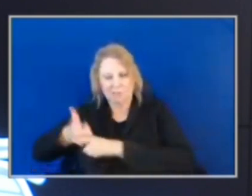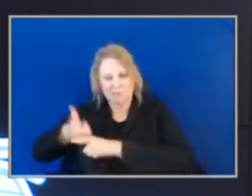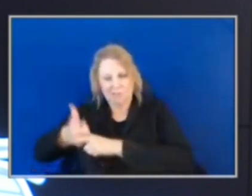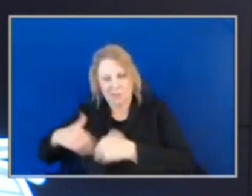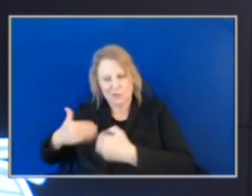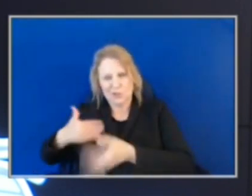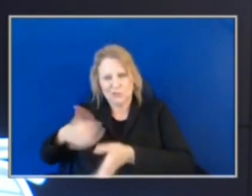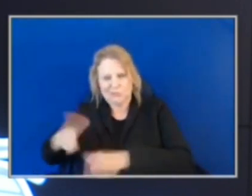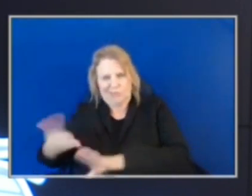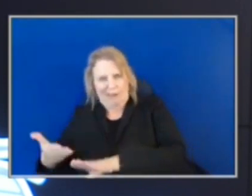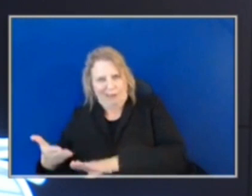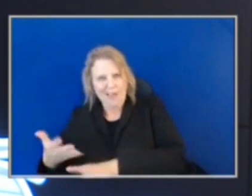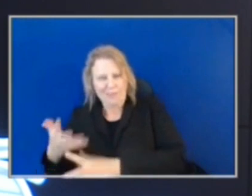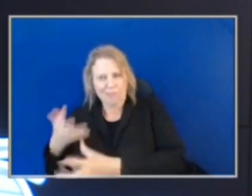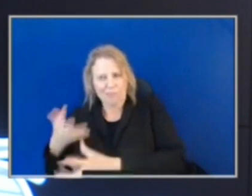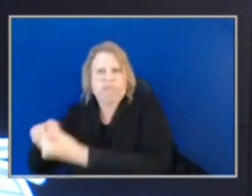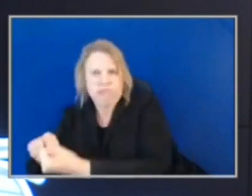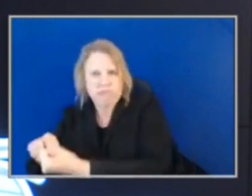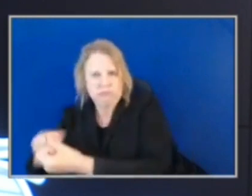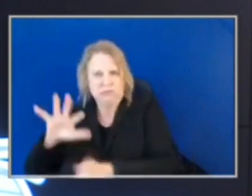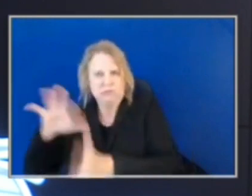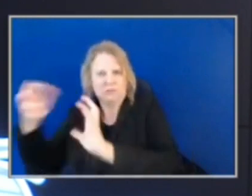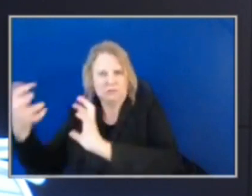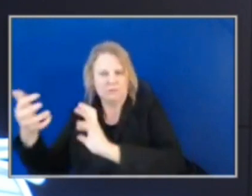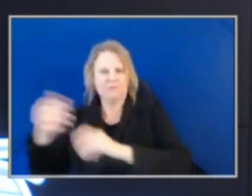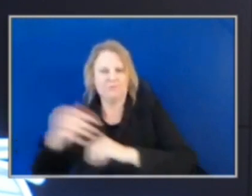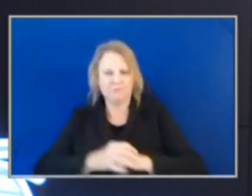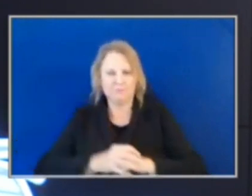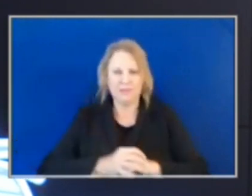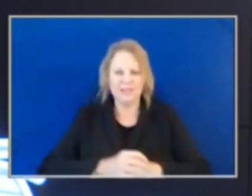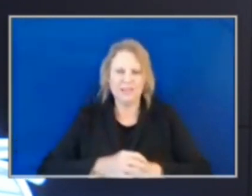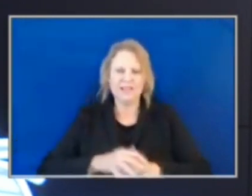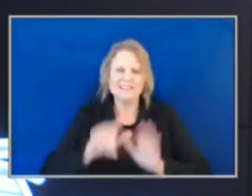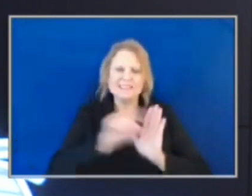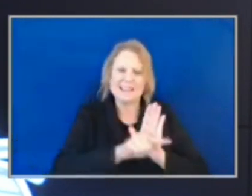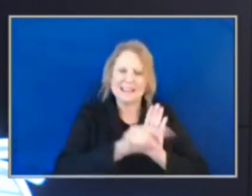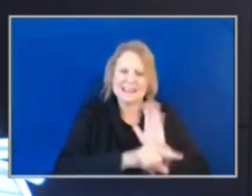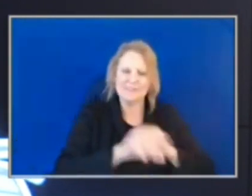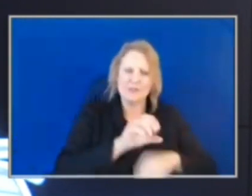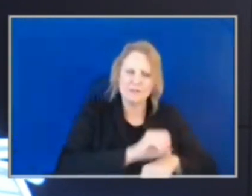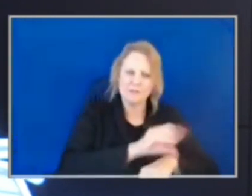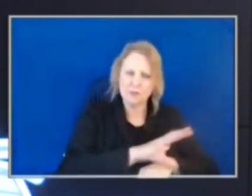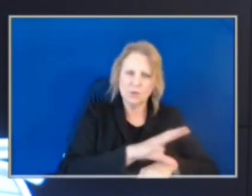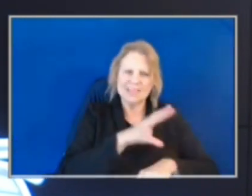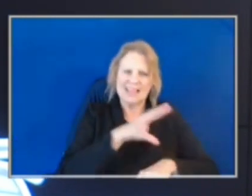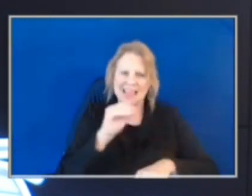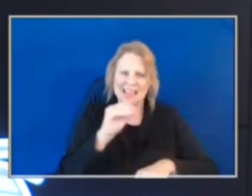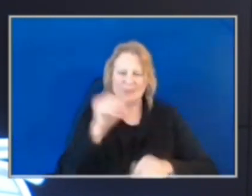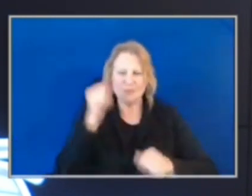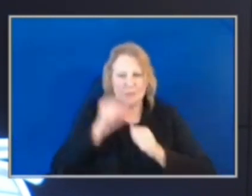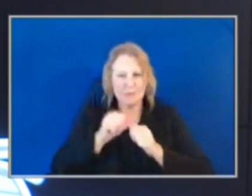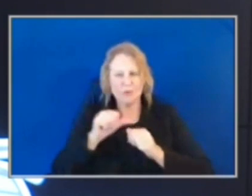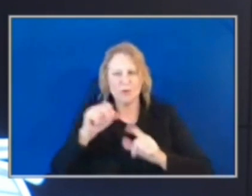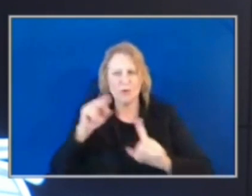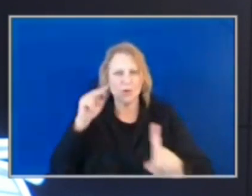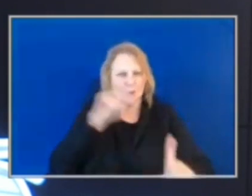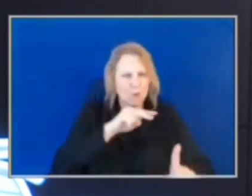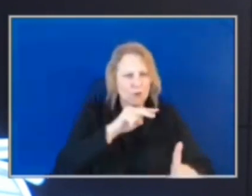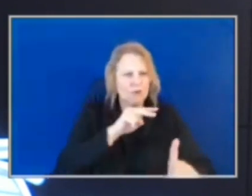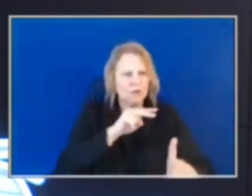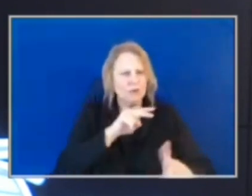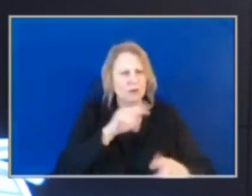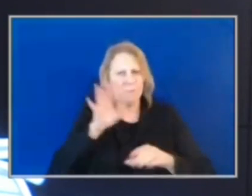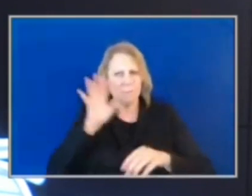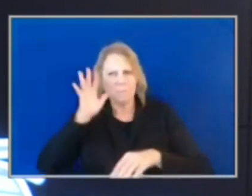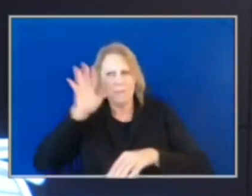So it's been a negative influence, and it's another point of the parents. Look at what your kids have on social media. Deter the bad actions